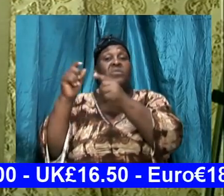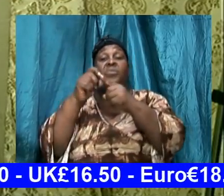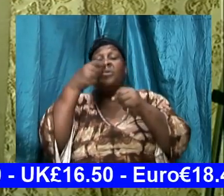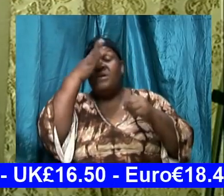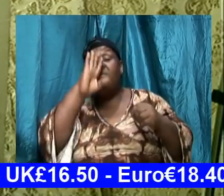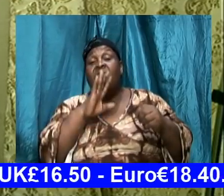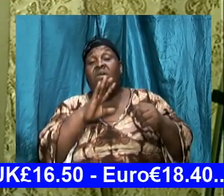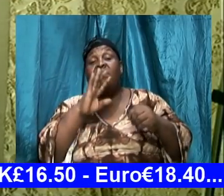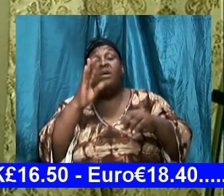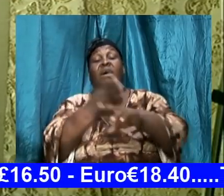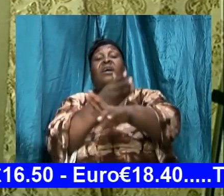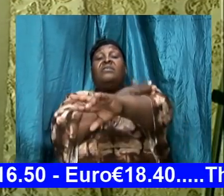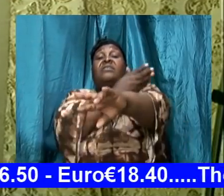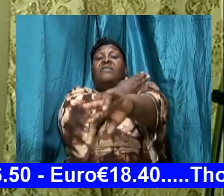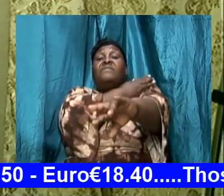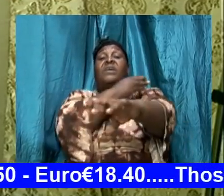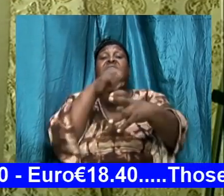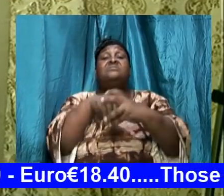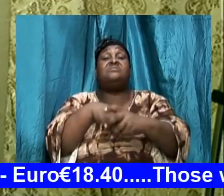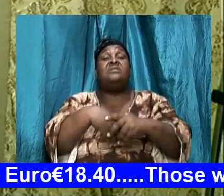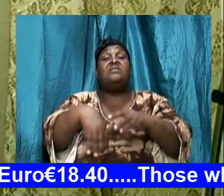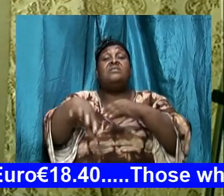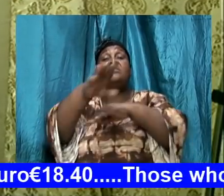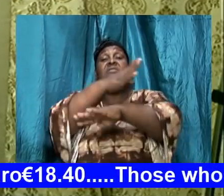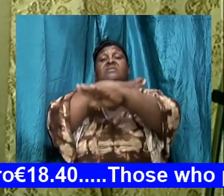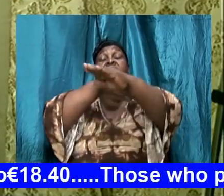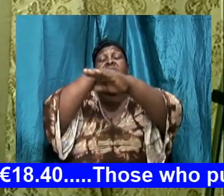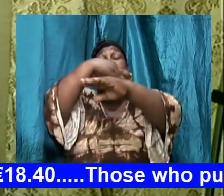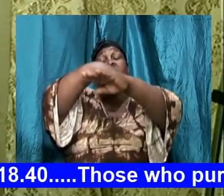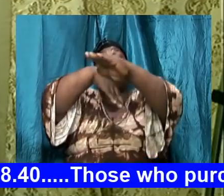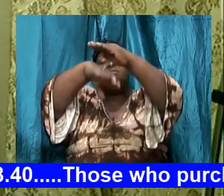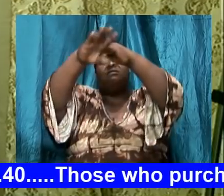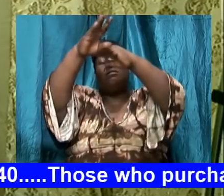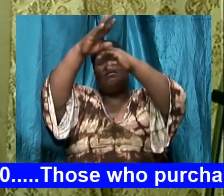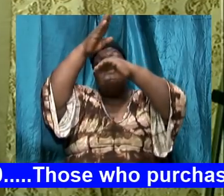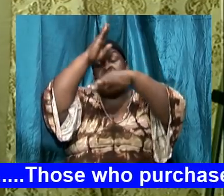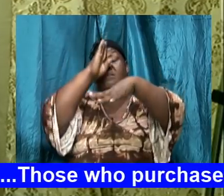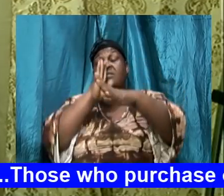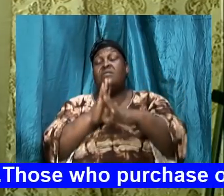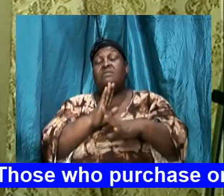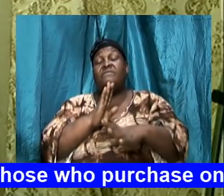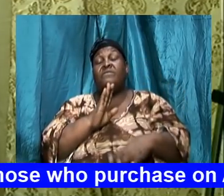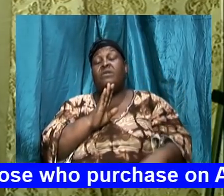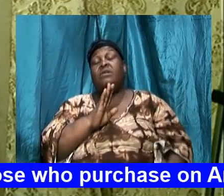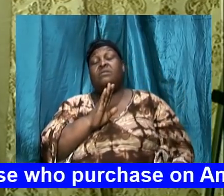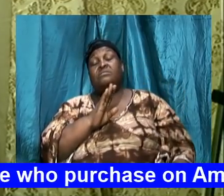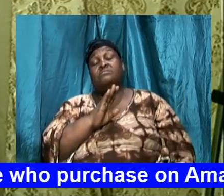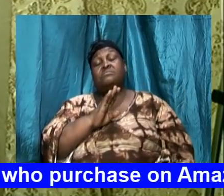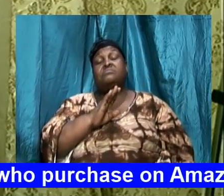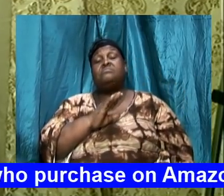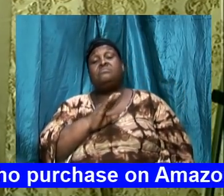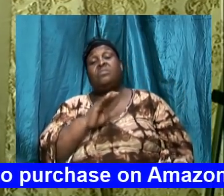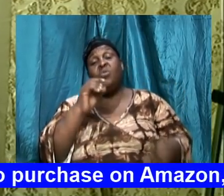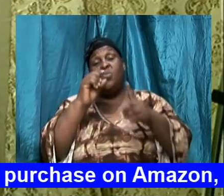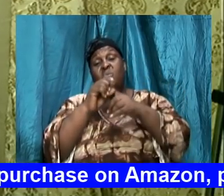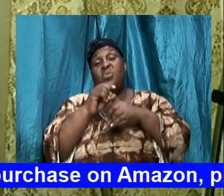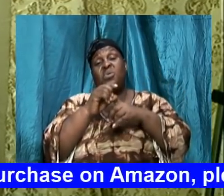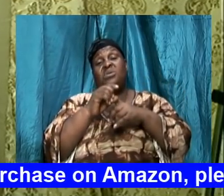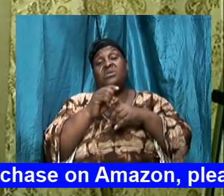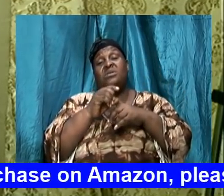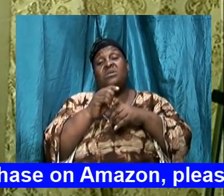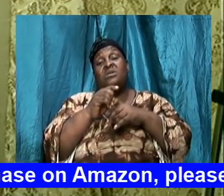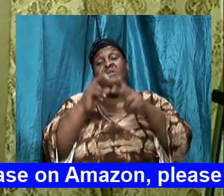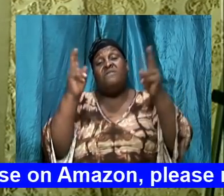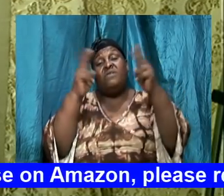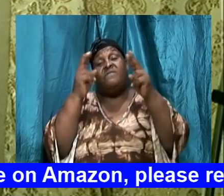man the word is crucial the word is necessary we said it some time ago